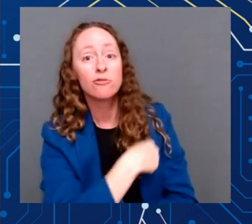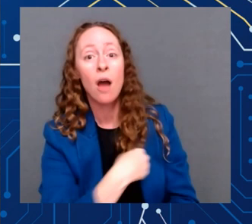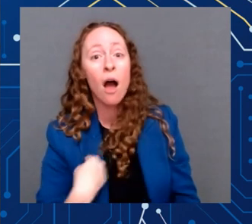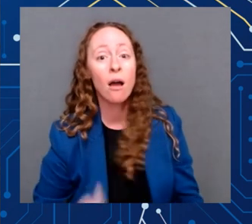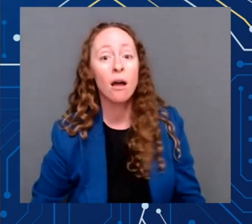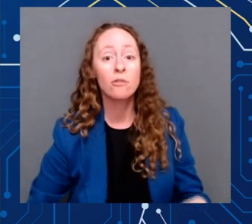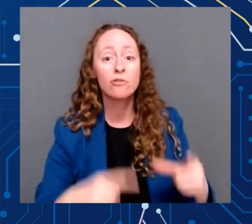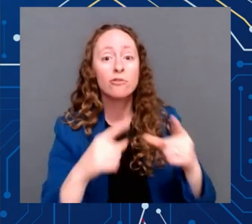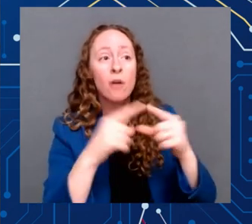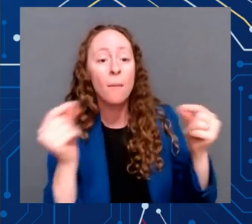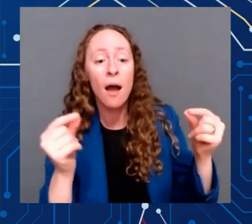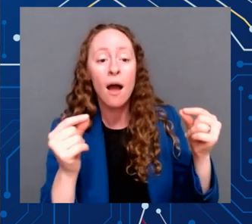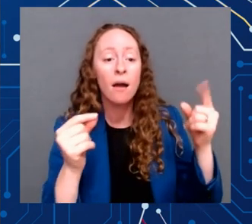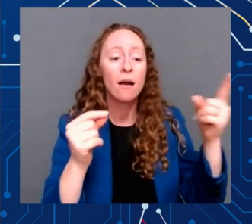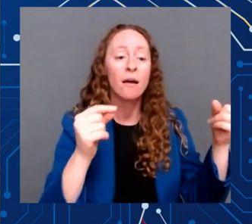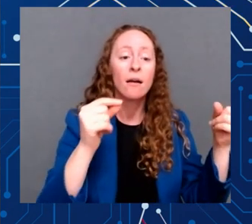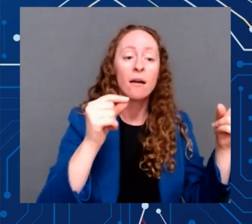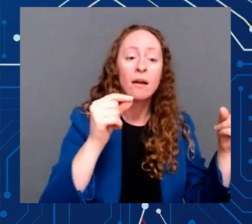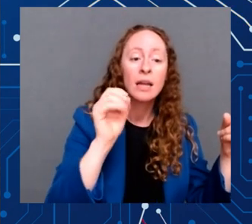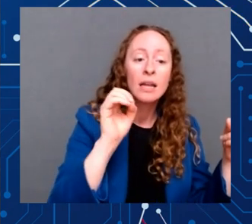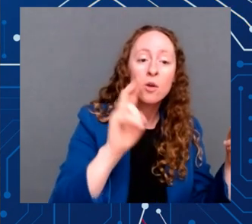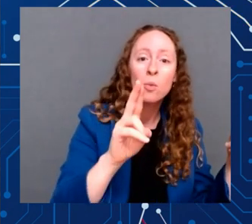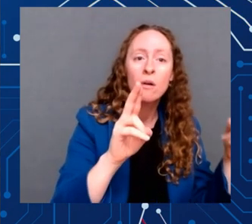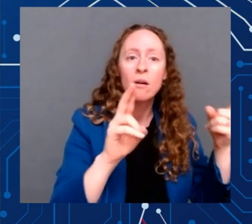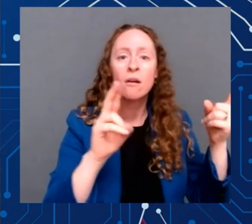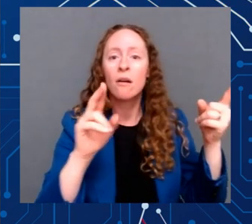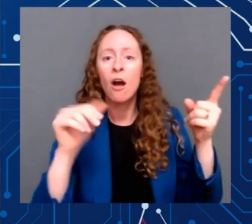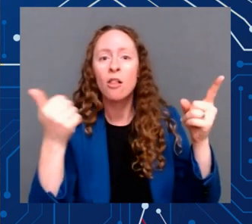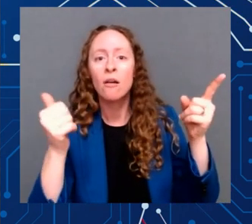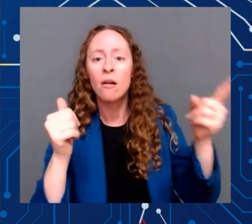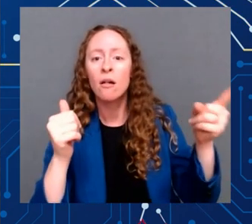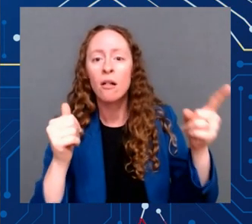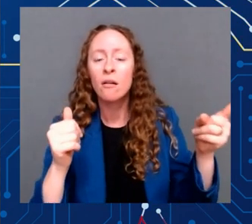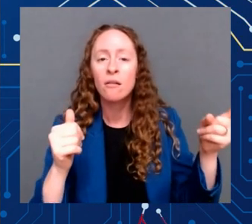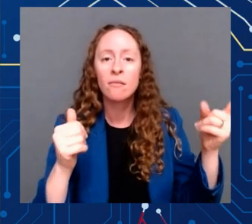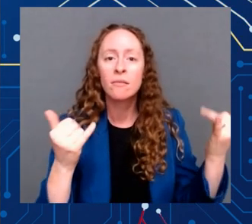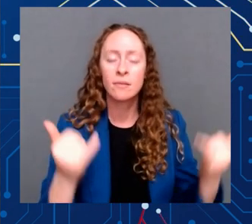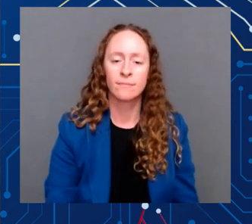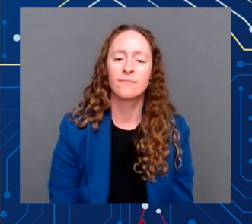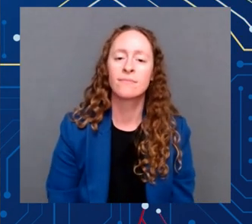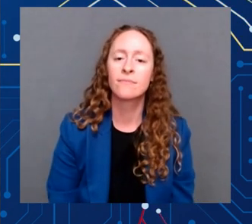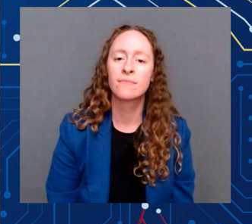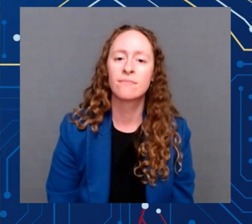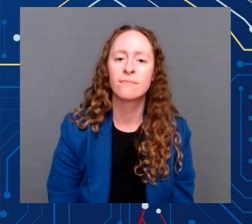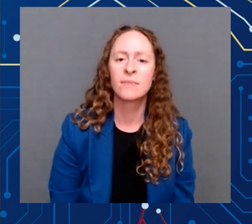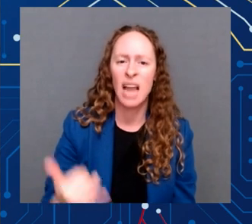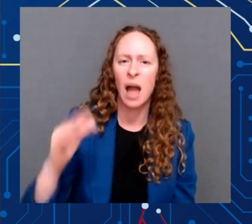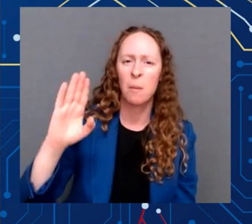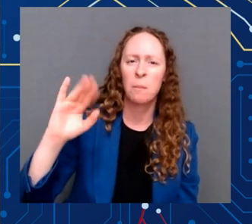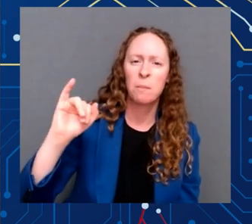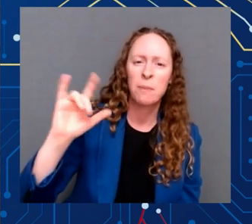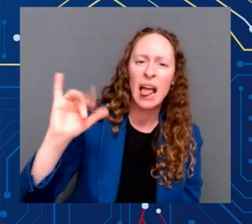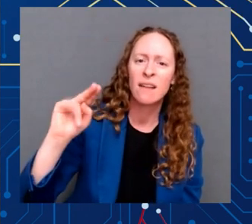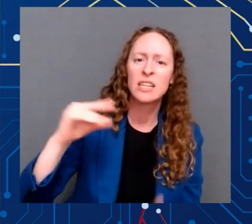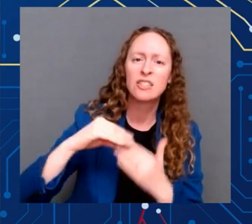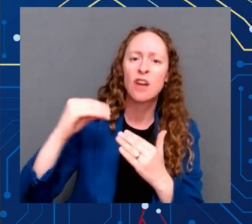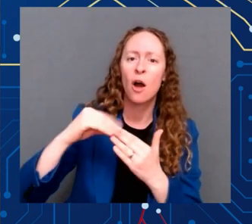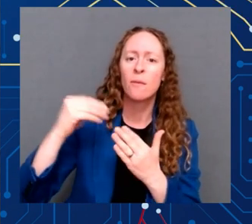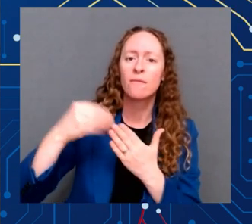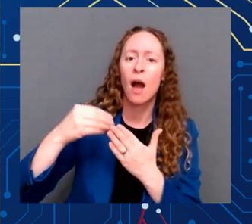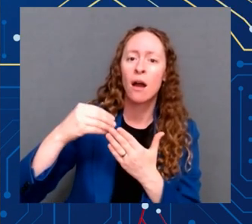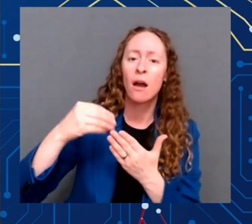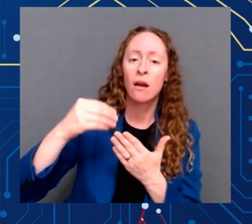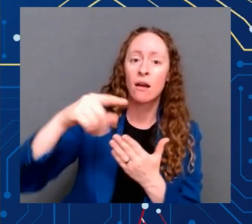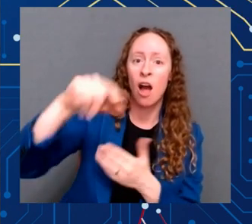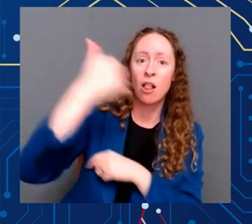making historic investments of billions of dollars to attract the businesses to their countries to produce these chips. But these industry